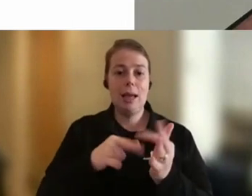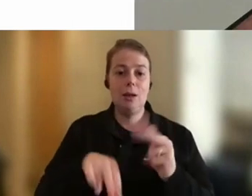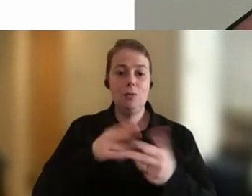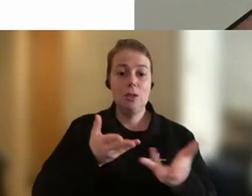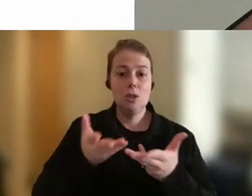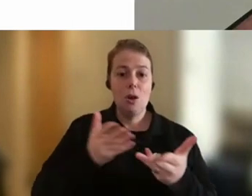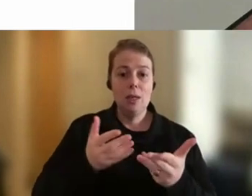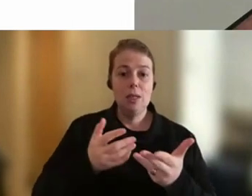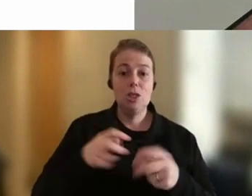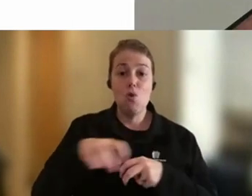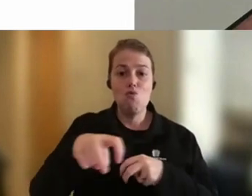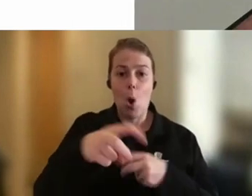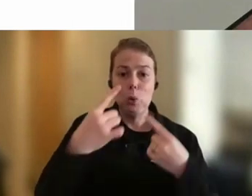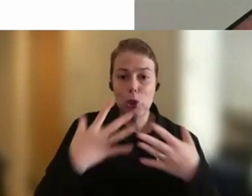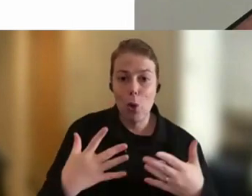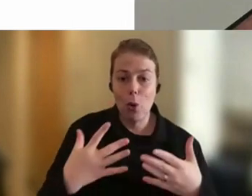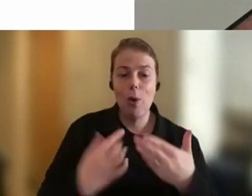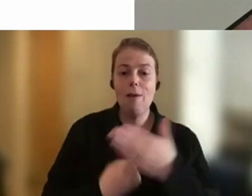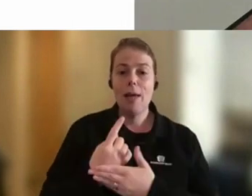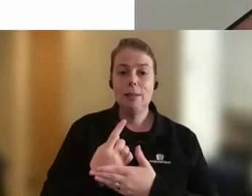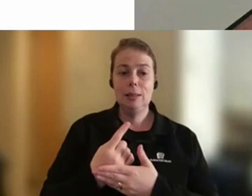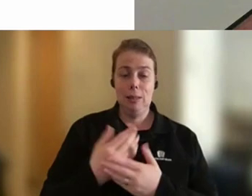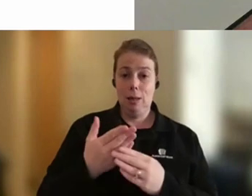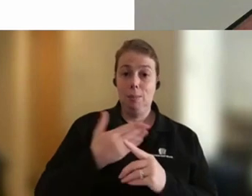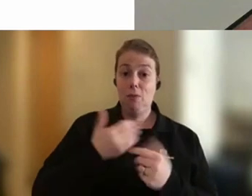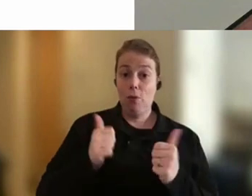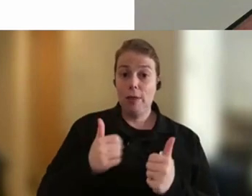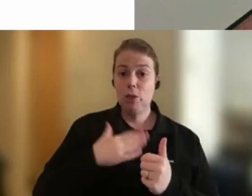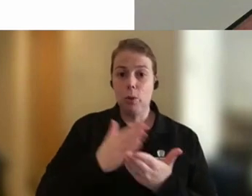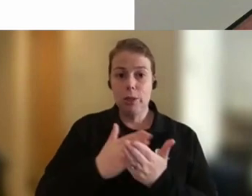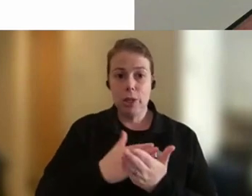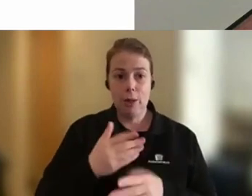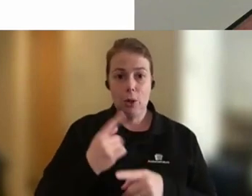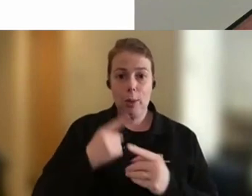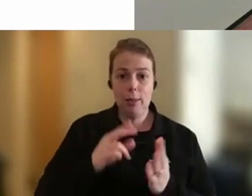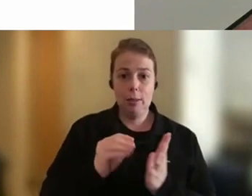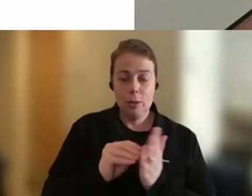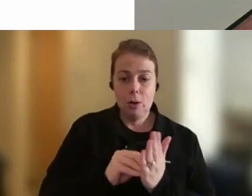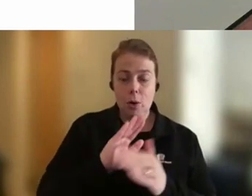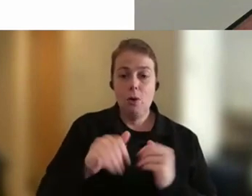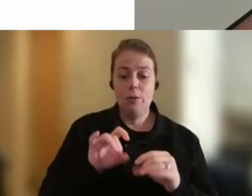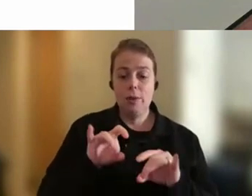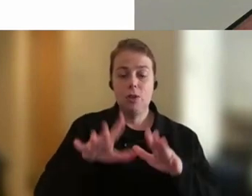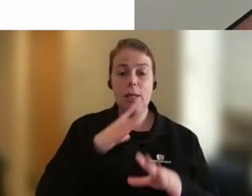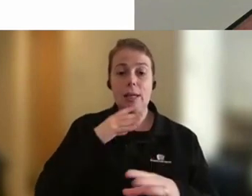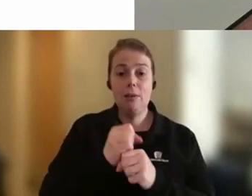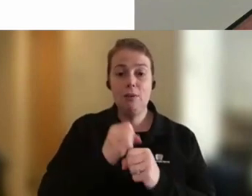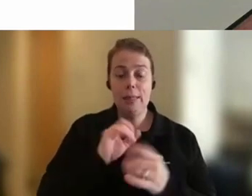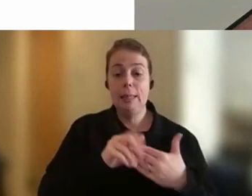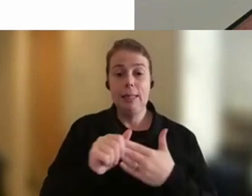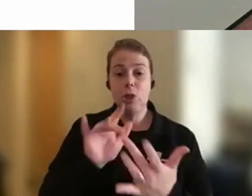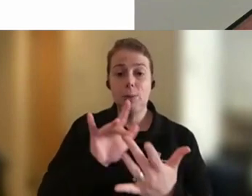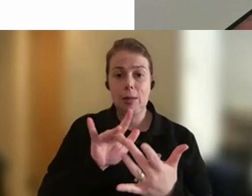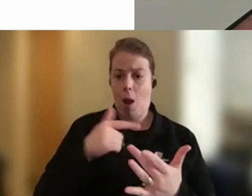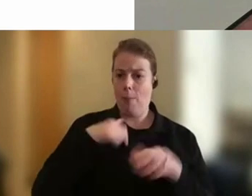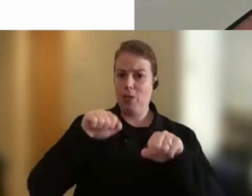sign out today, I would like to share with people a quick note on the Australian Government Leadership Network, of which I am a chair of for the Victorian Group. This